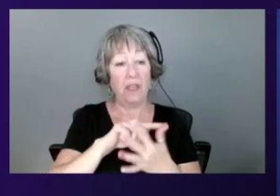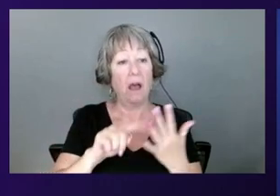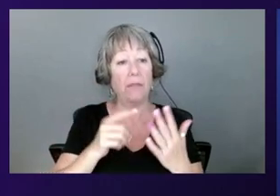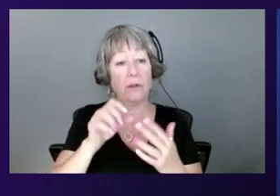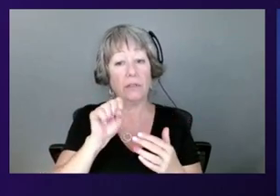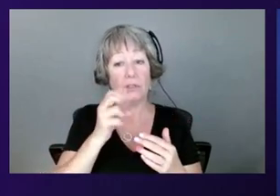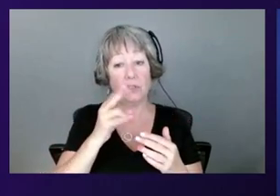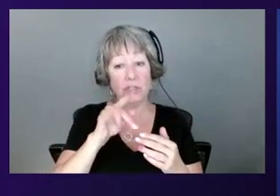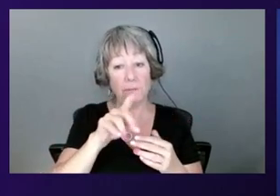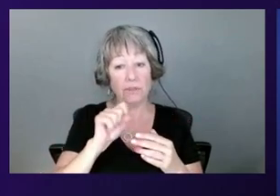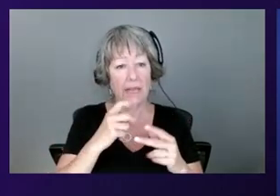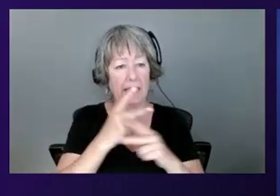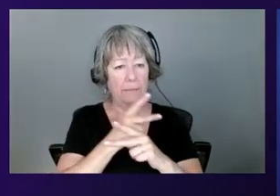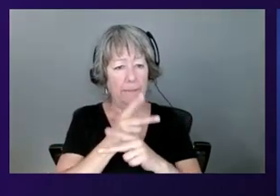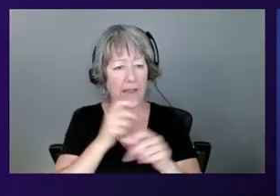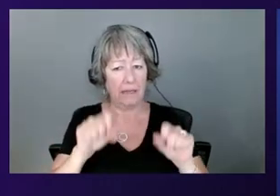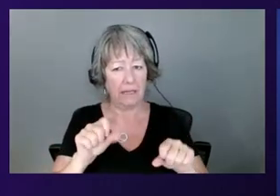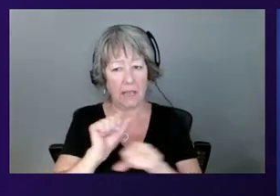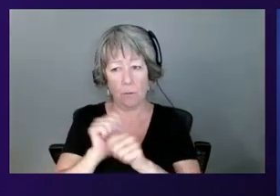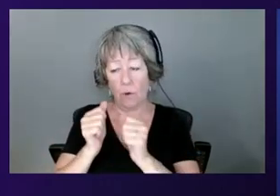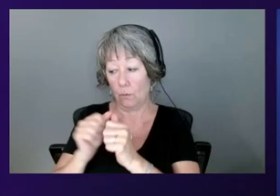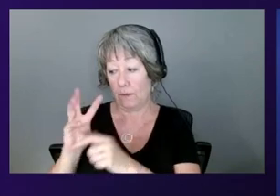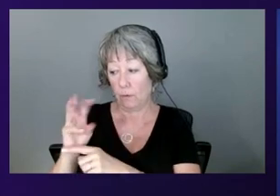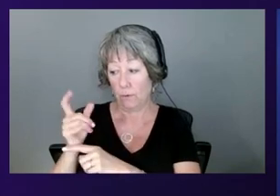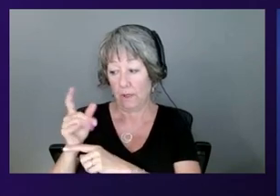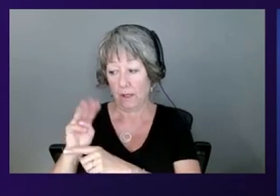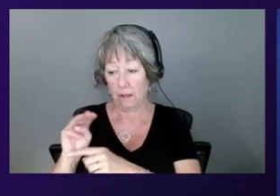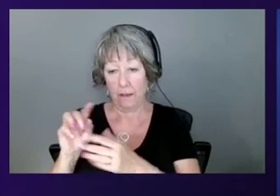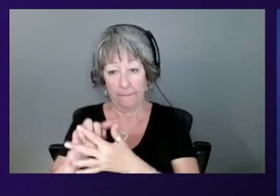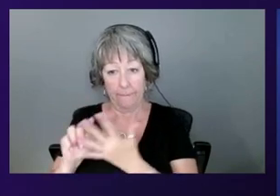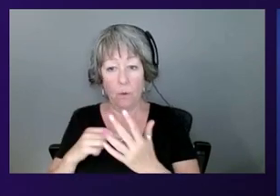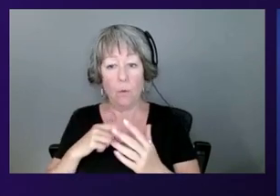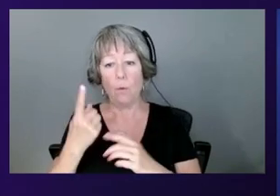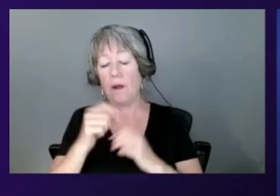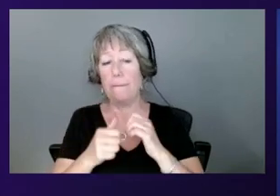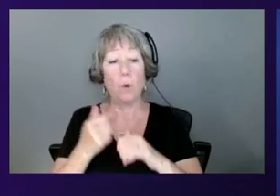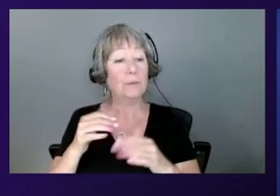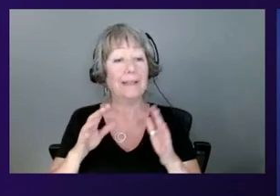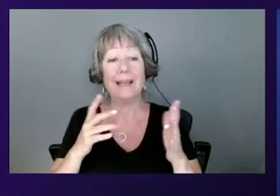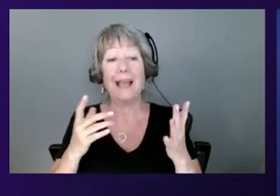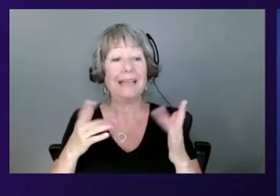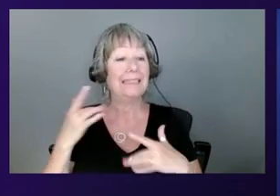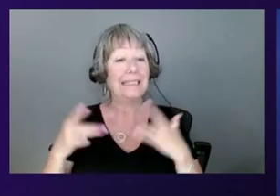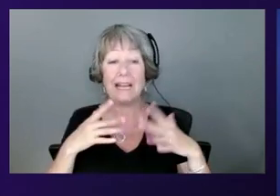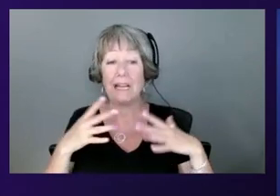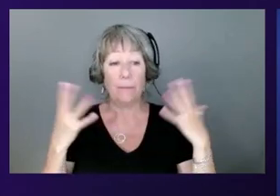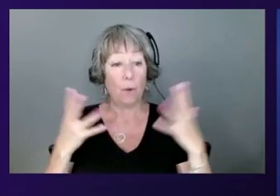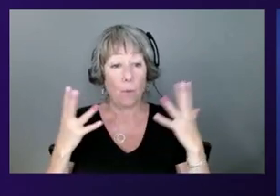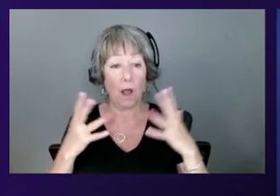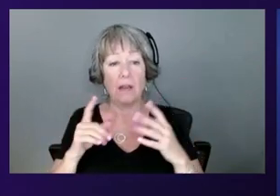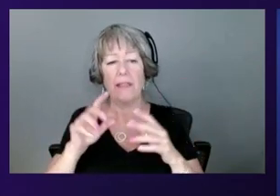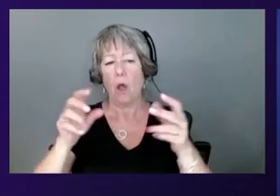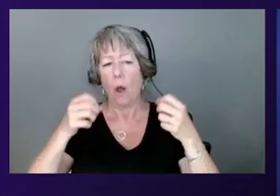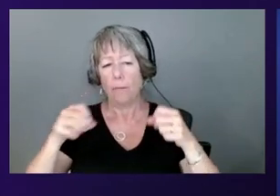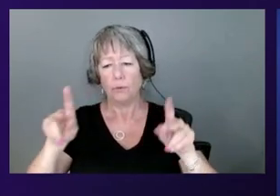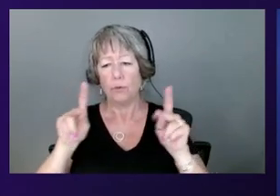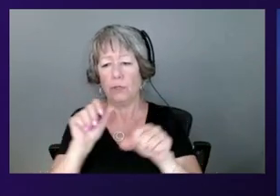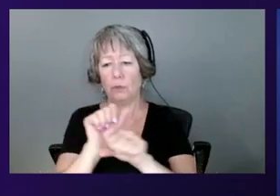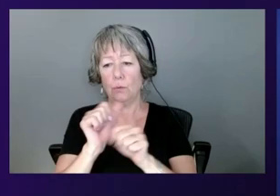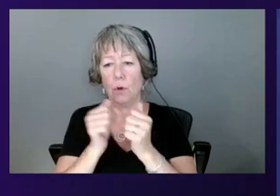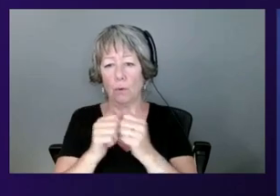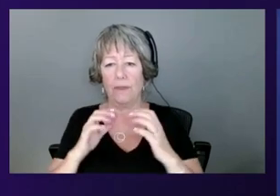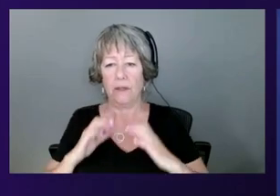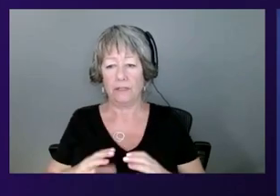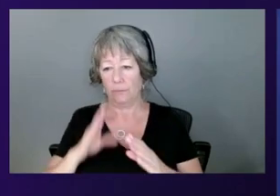compute capabilities. I work alongside William. Art, what am I most excited about? I'm most excited about the opportunity to work with customers